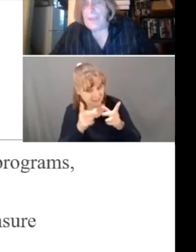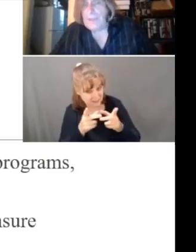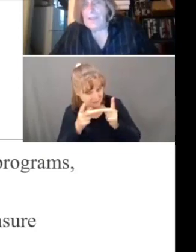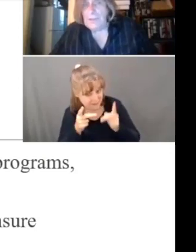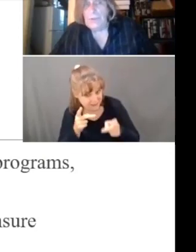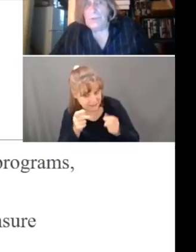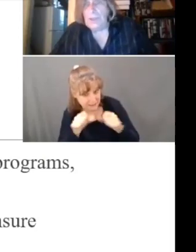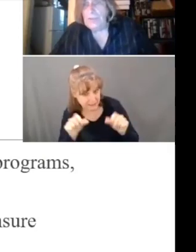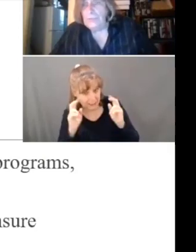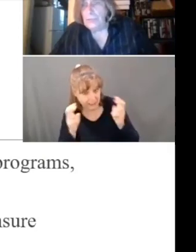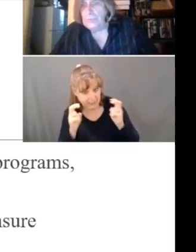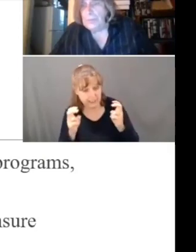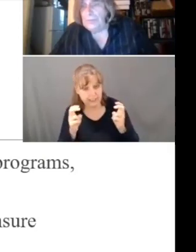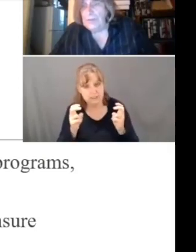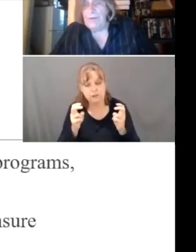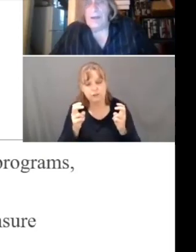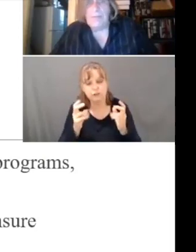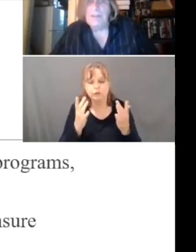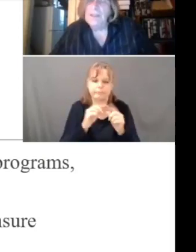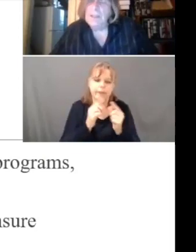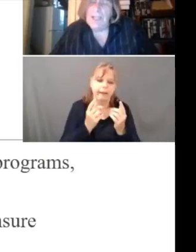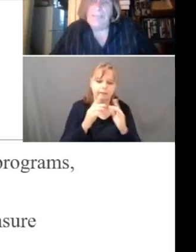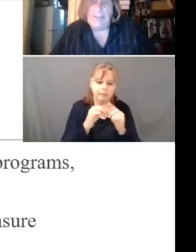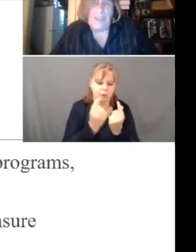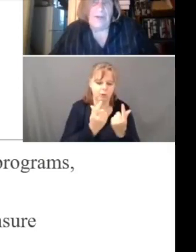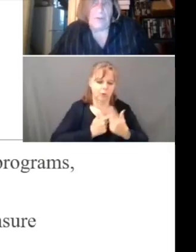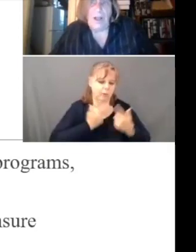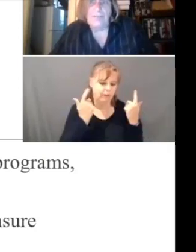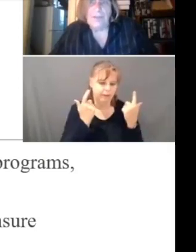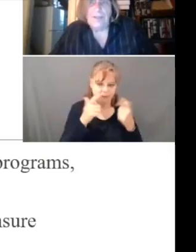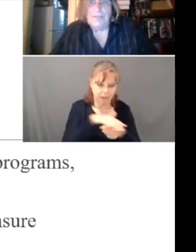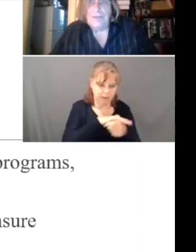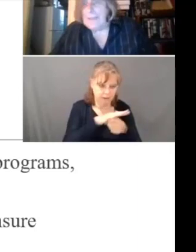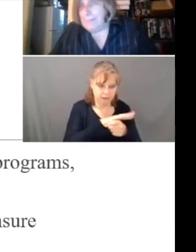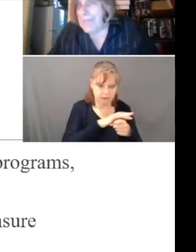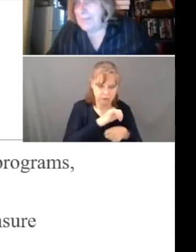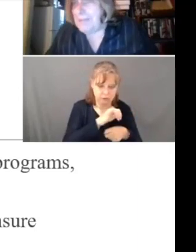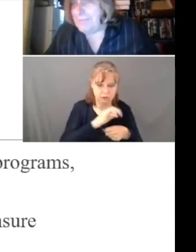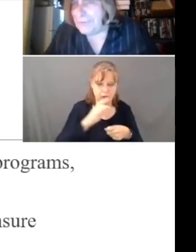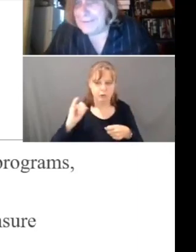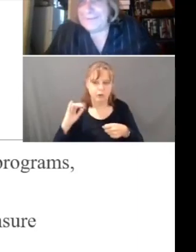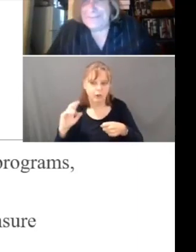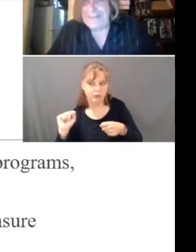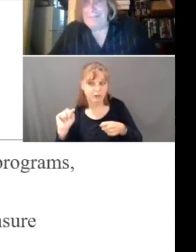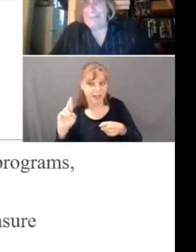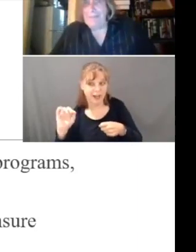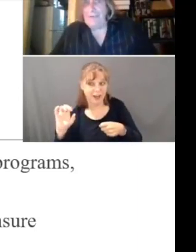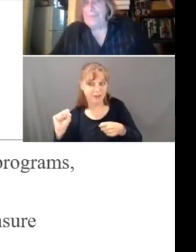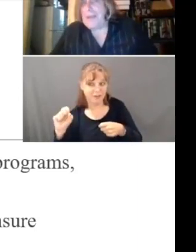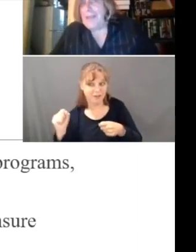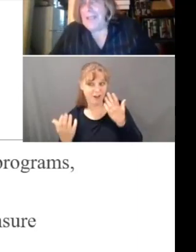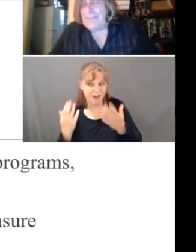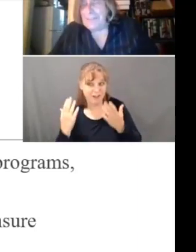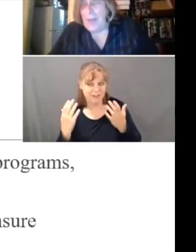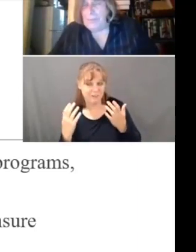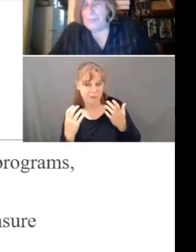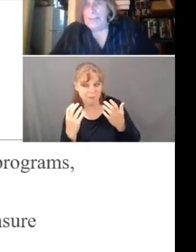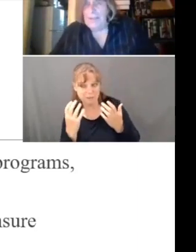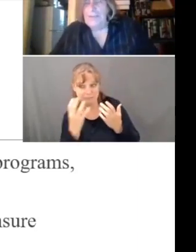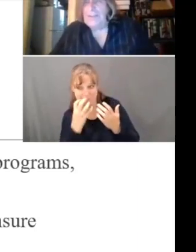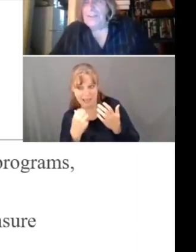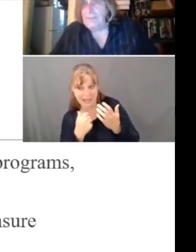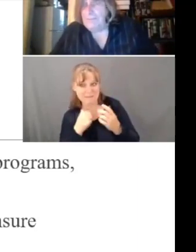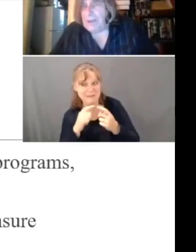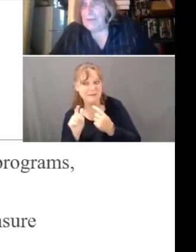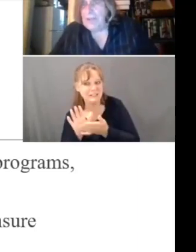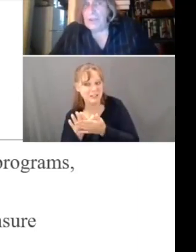and that would include a group living environment, I think Janet Ross, she might get mad at me for sending people to her, but it's a compliment.